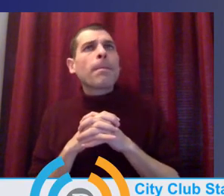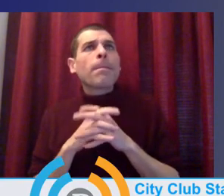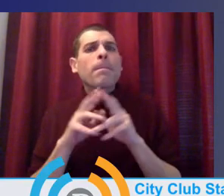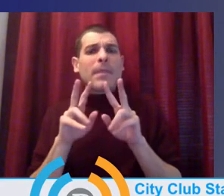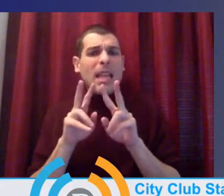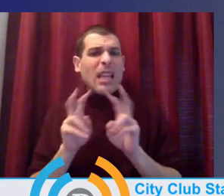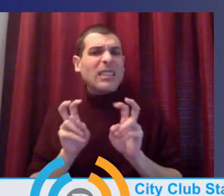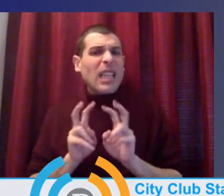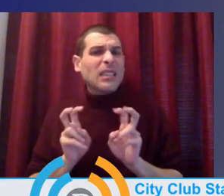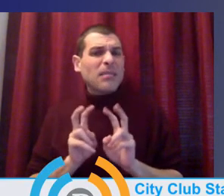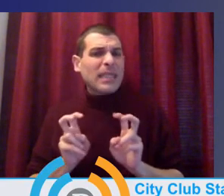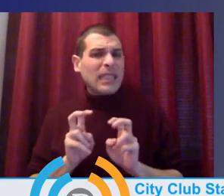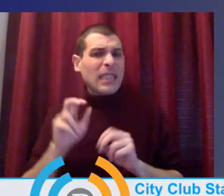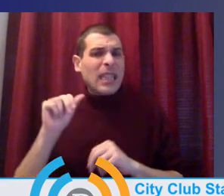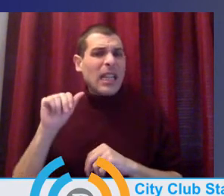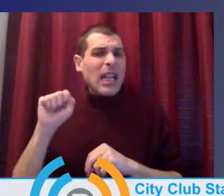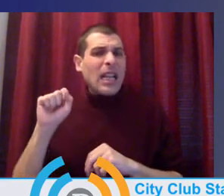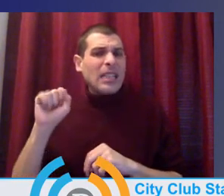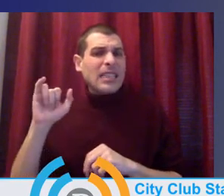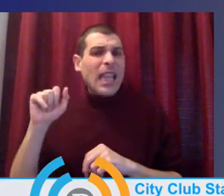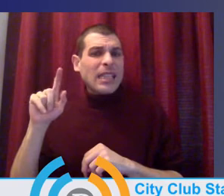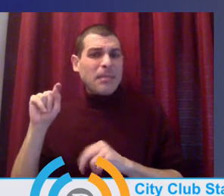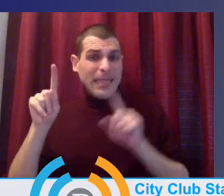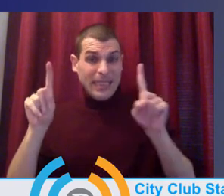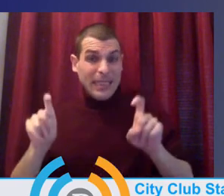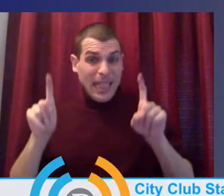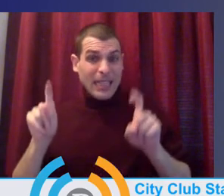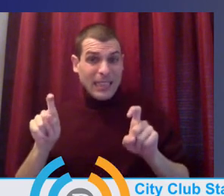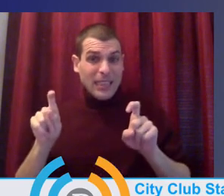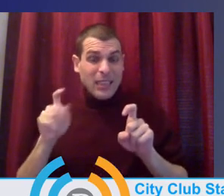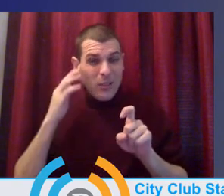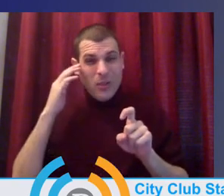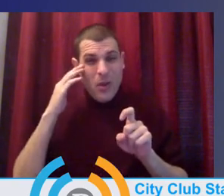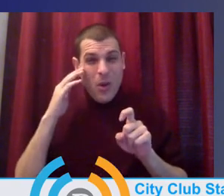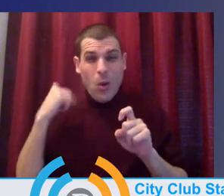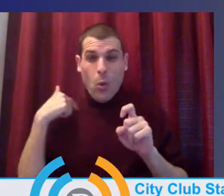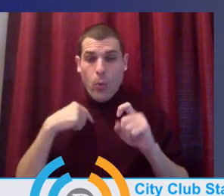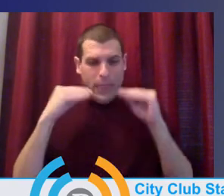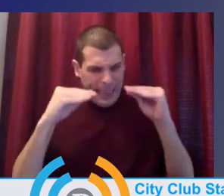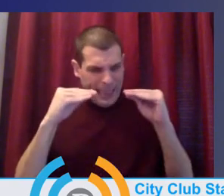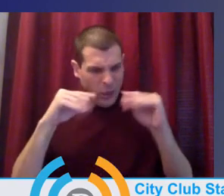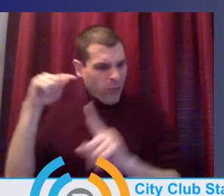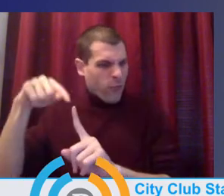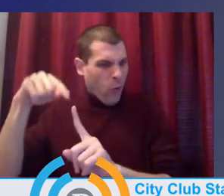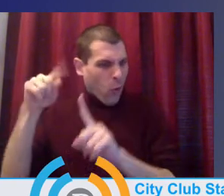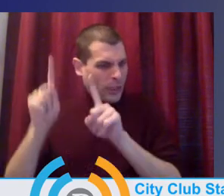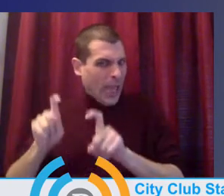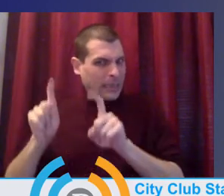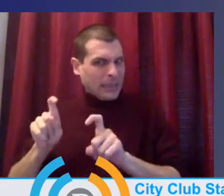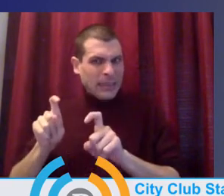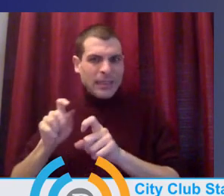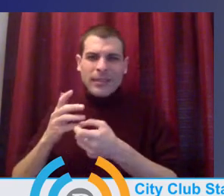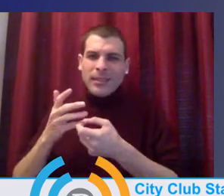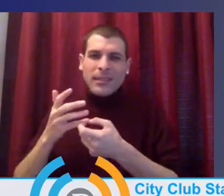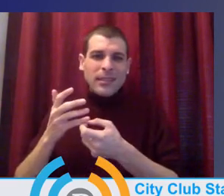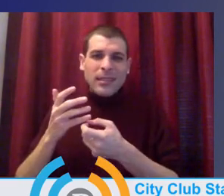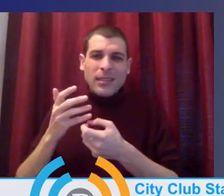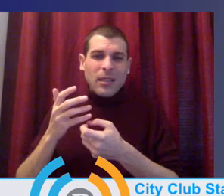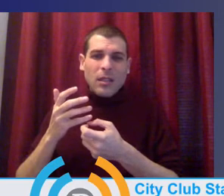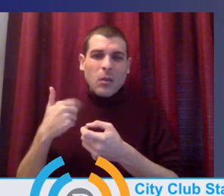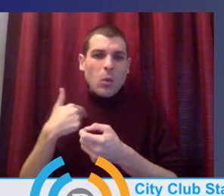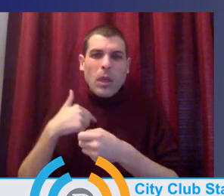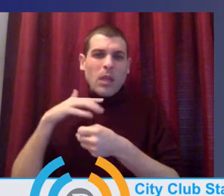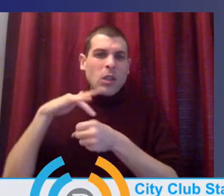uh, that we pray. So we put so much pressure on, uh, but look at what happened last spring. We dropped them in a matter of a minute and moment,